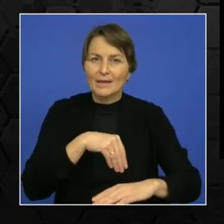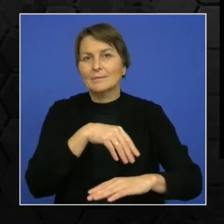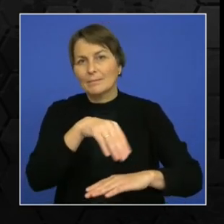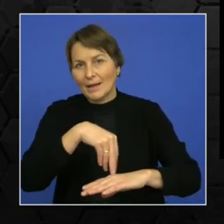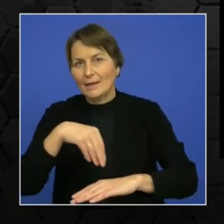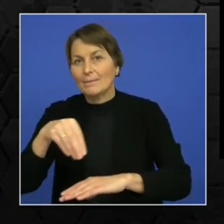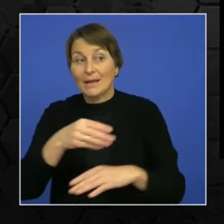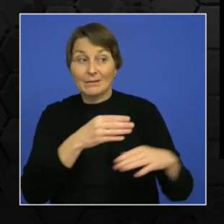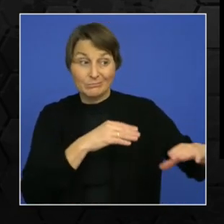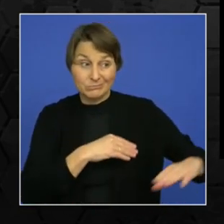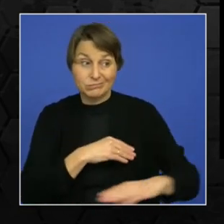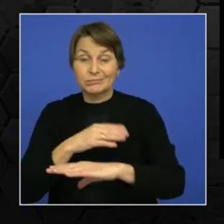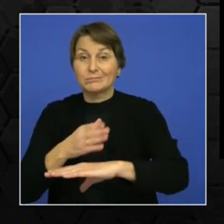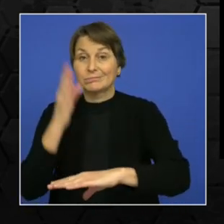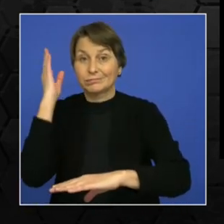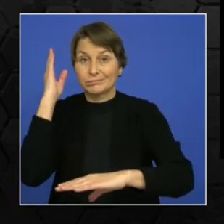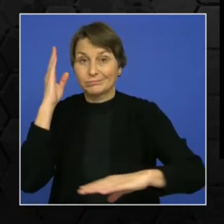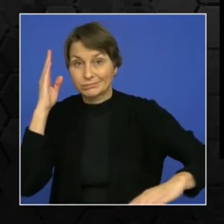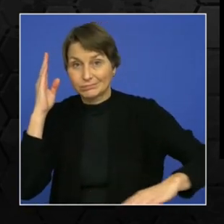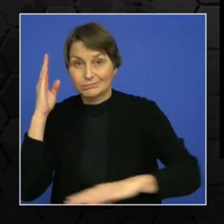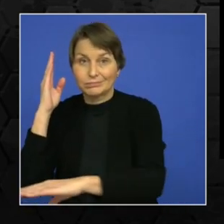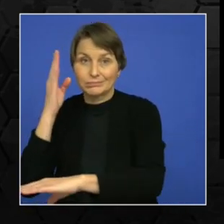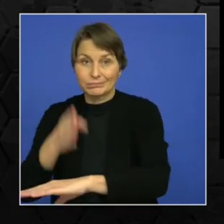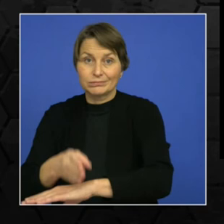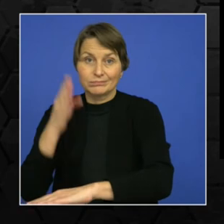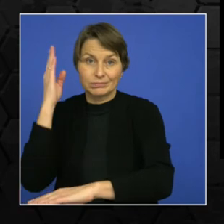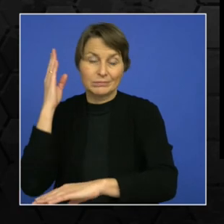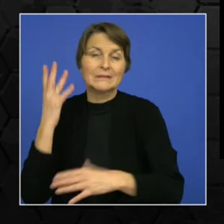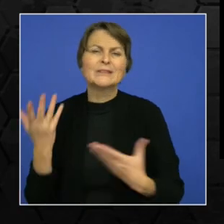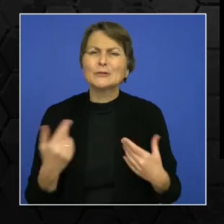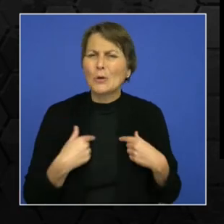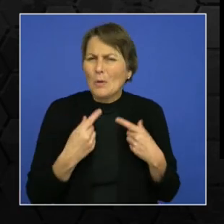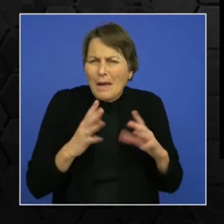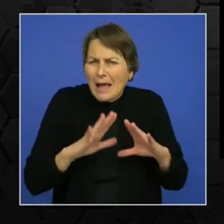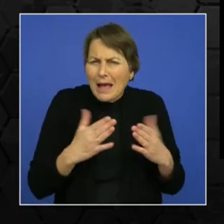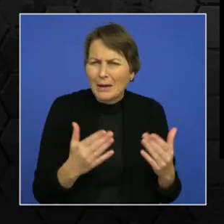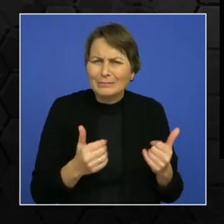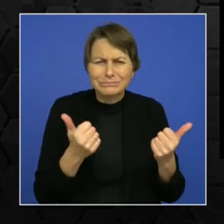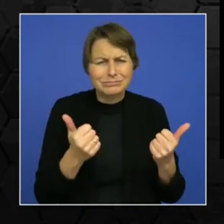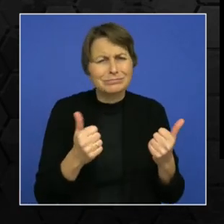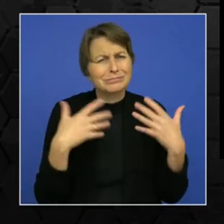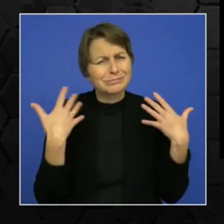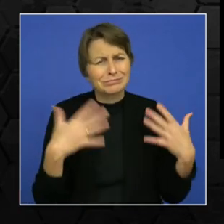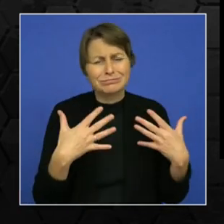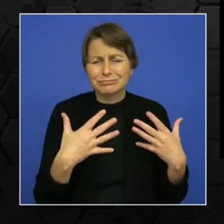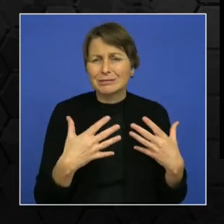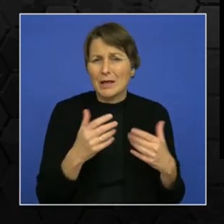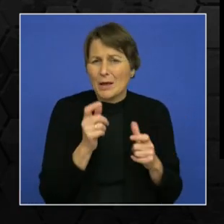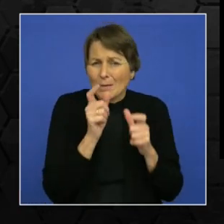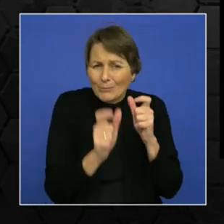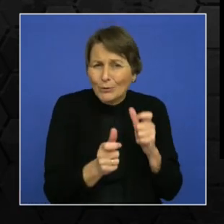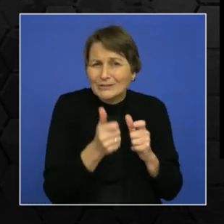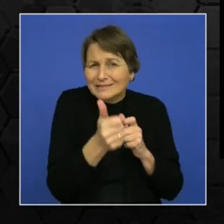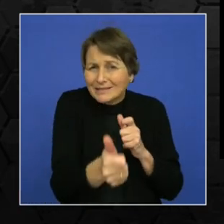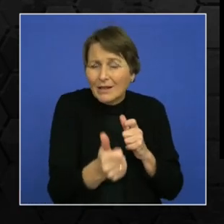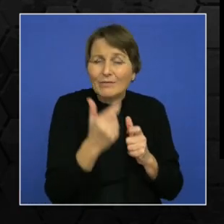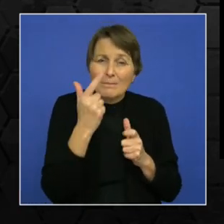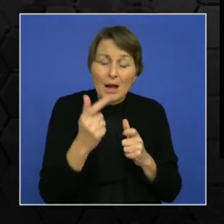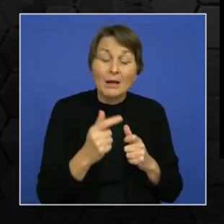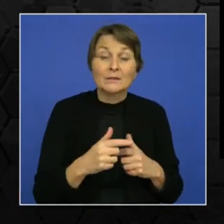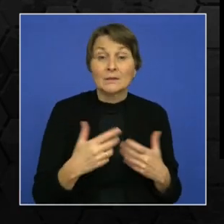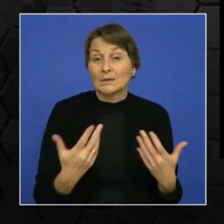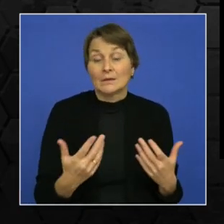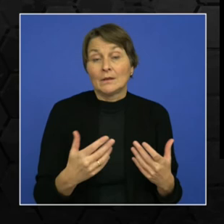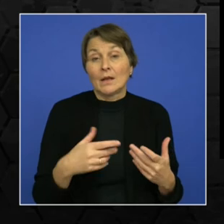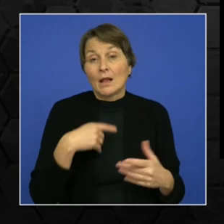associated with toll collection and toll collection manually is a lengthy manual process. It renders the traffic delayed and sluggish. This means that